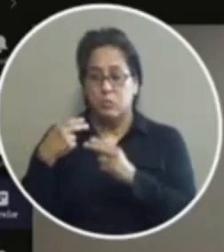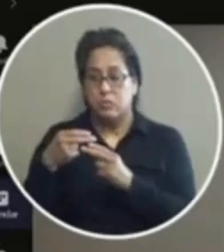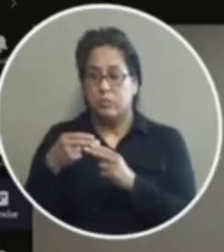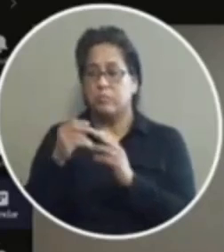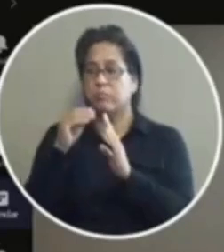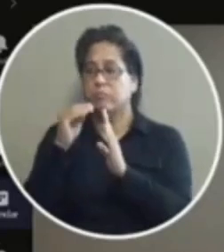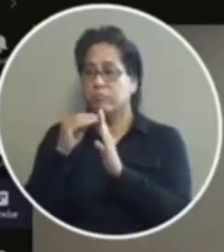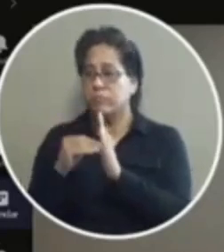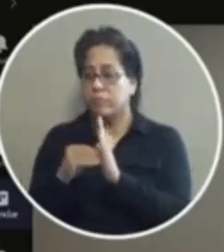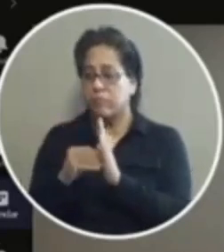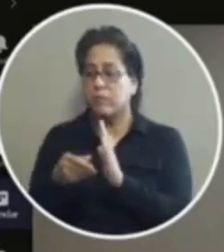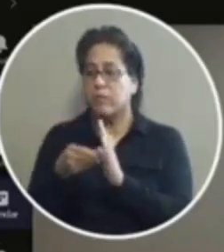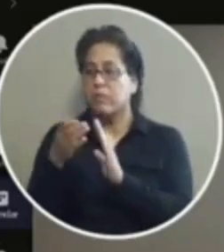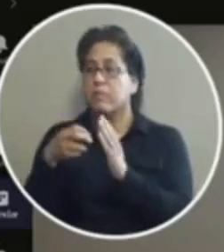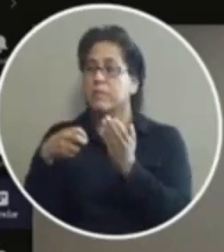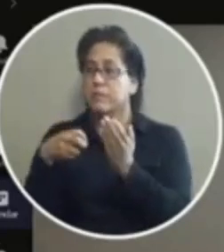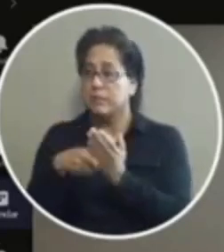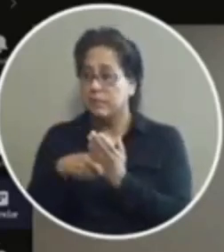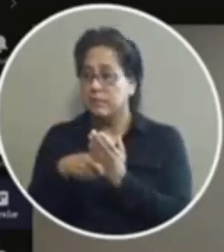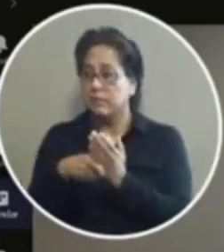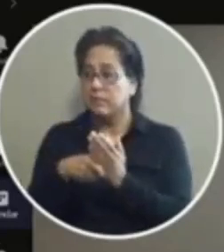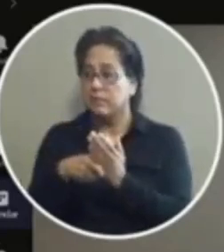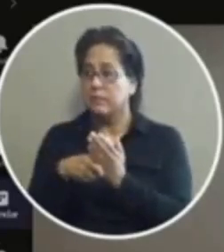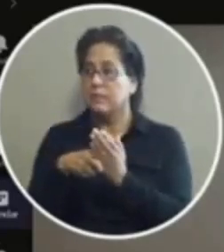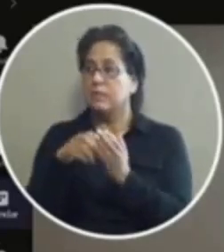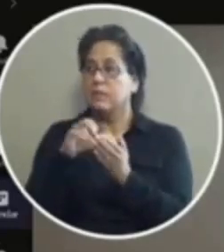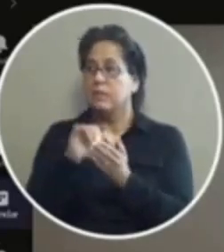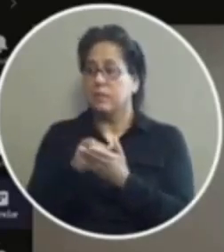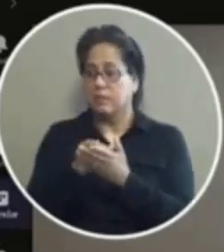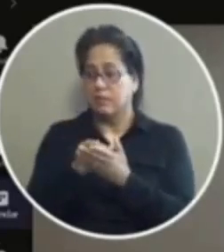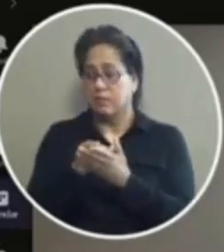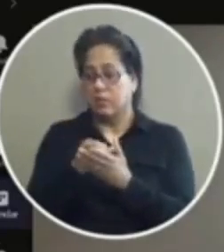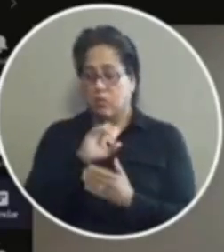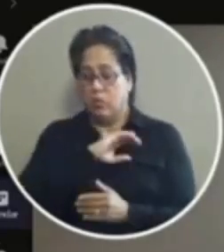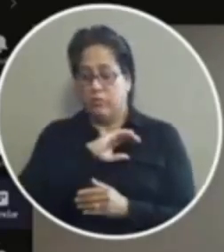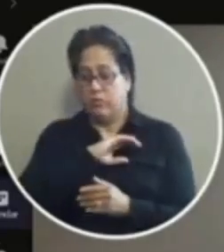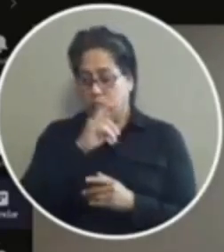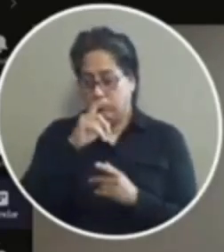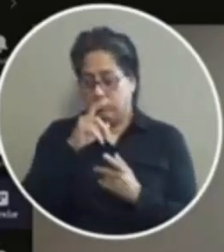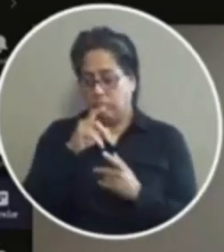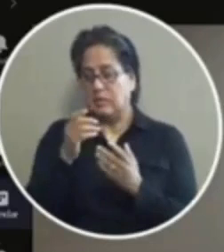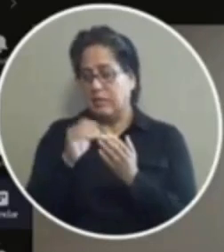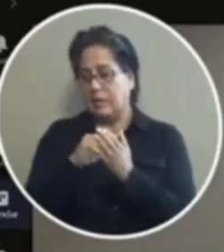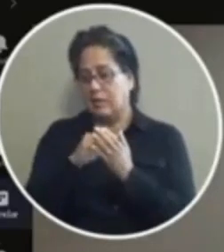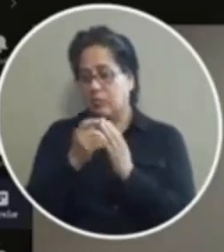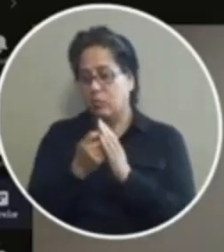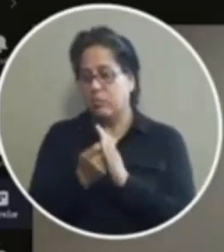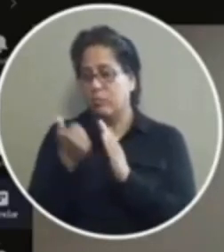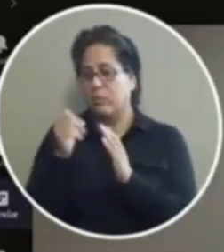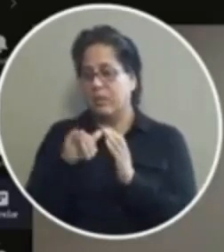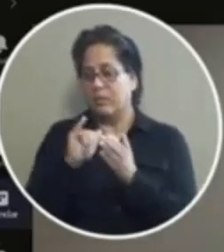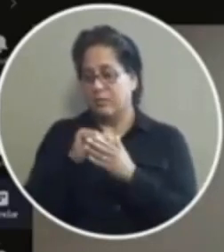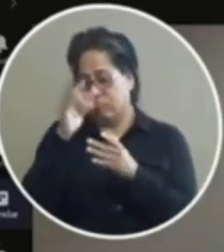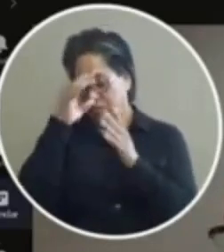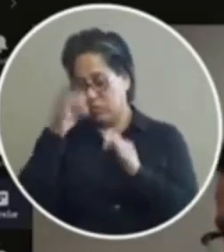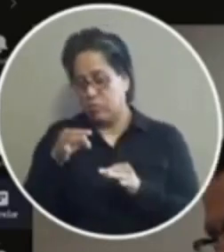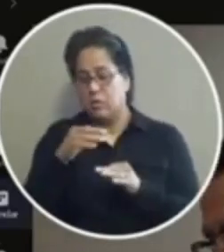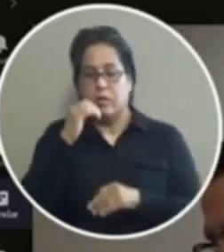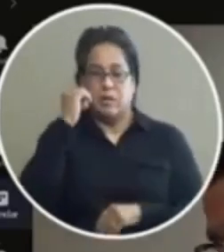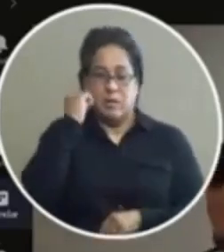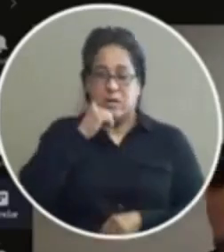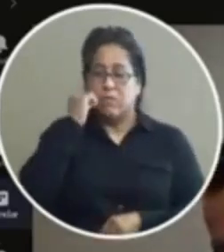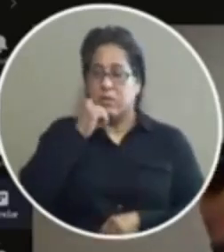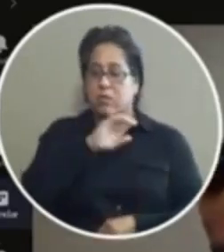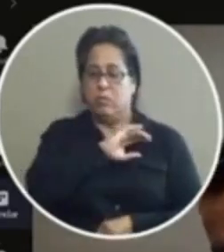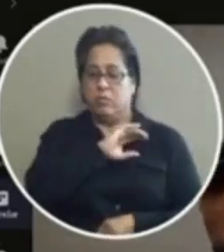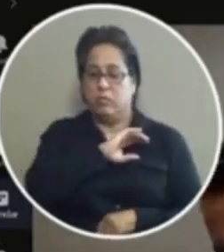giving them the citation you're taking the discretion away from an officer again in the field officers on a daily basis